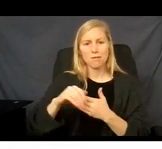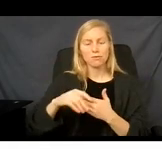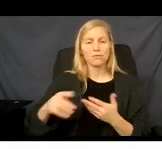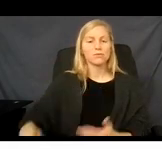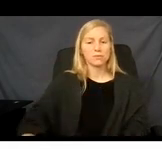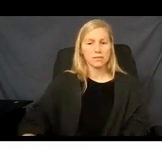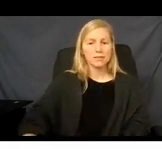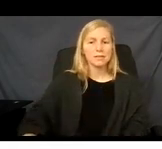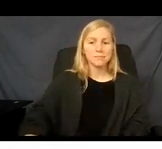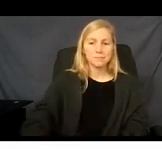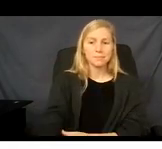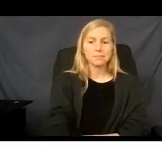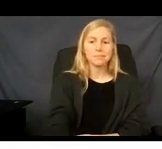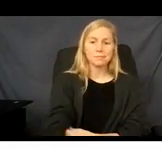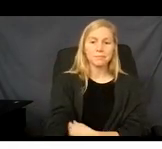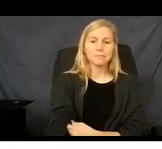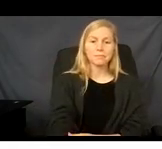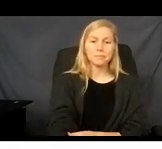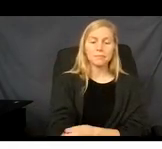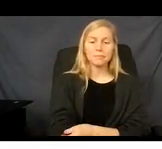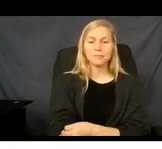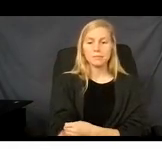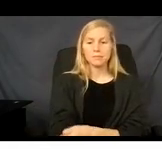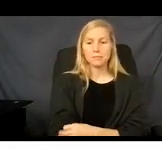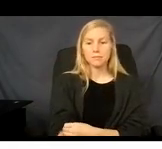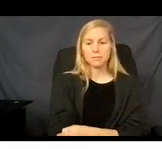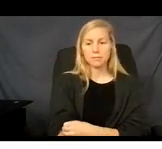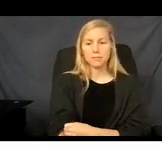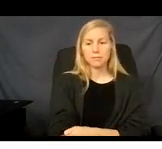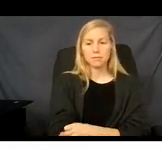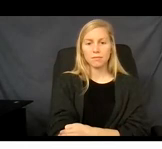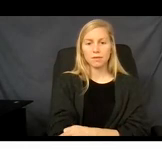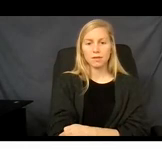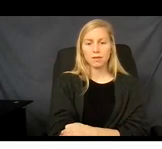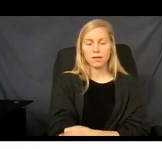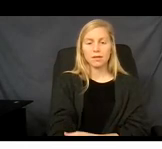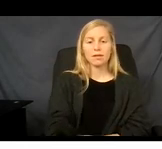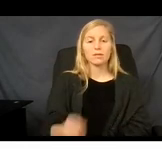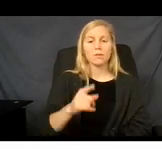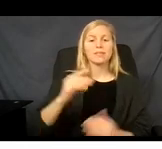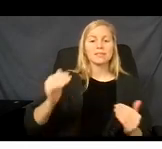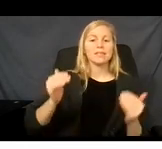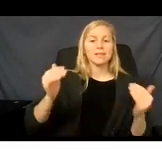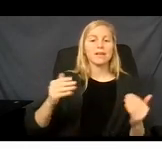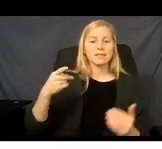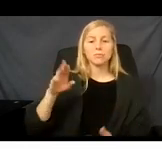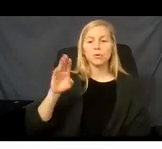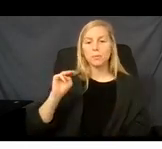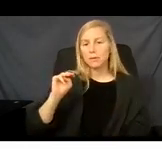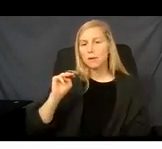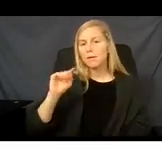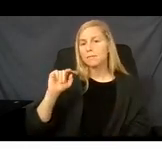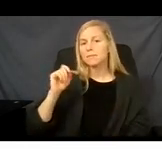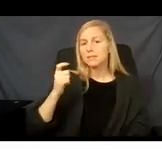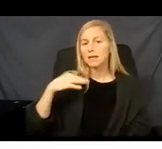income eligibility for Advanced Premium Task Credit for a woman that